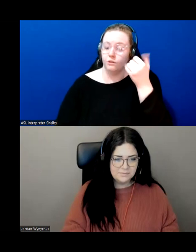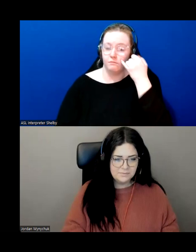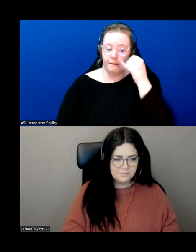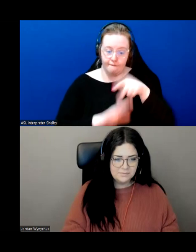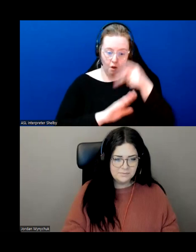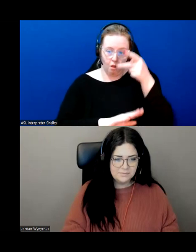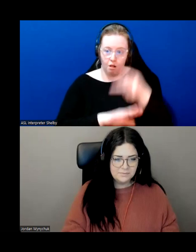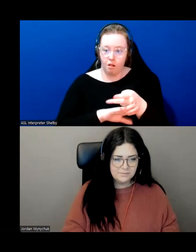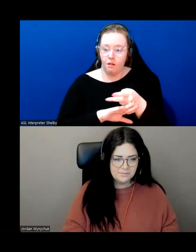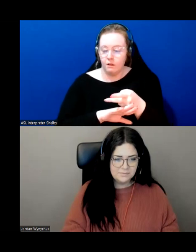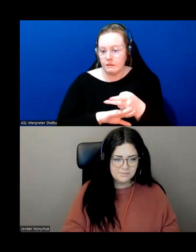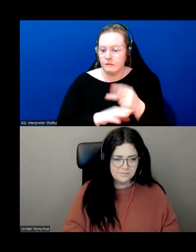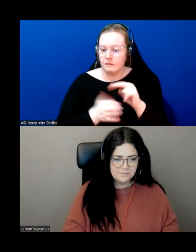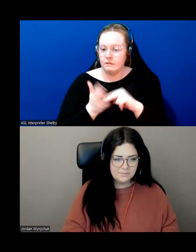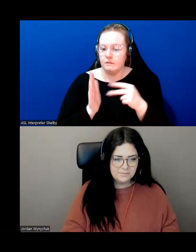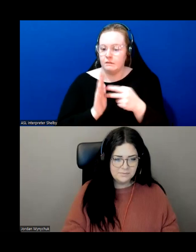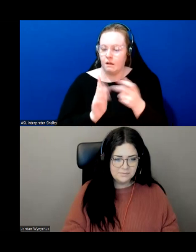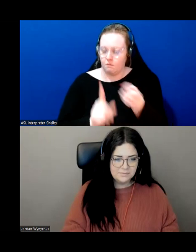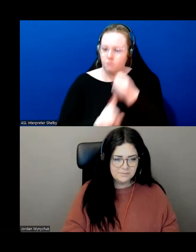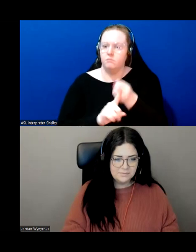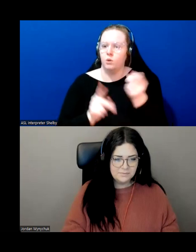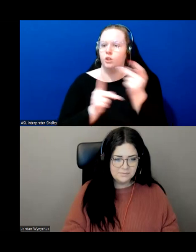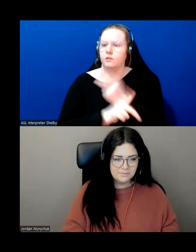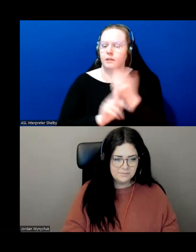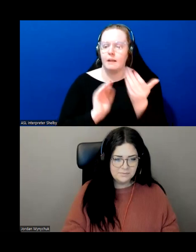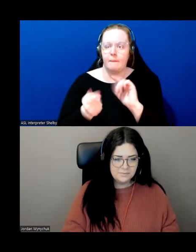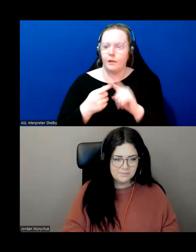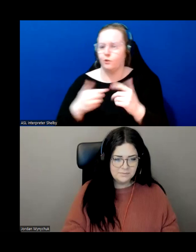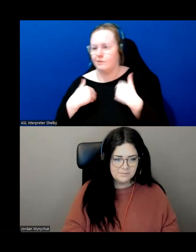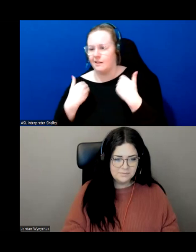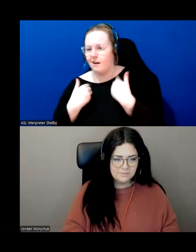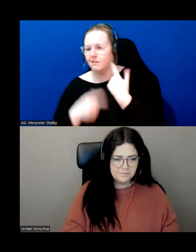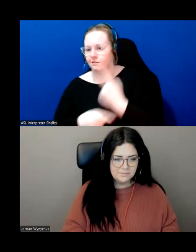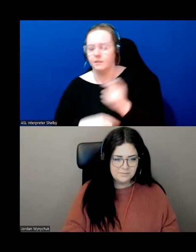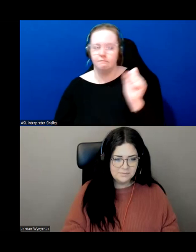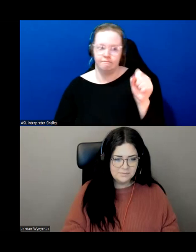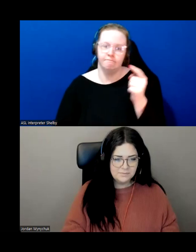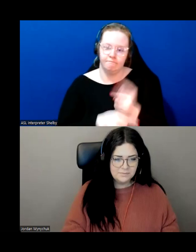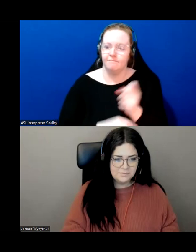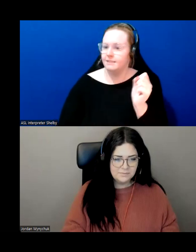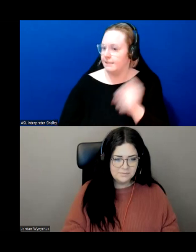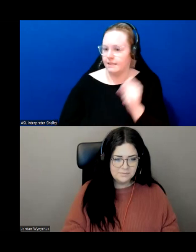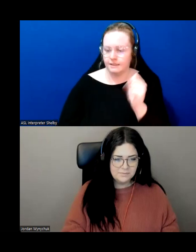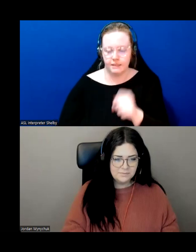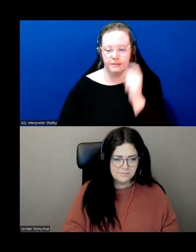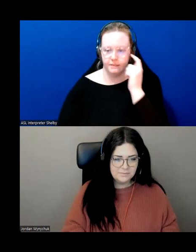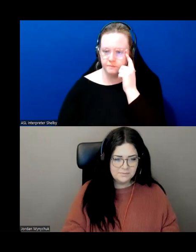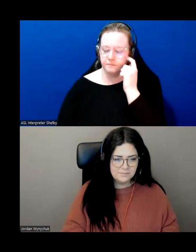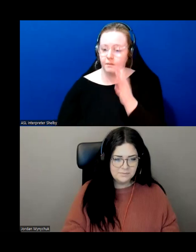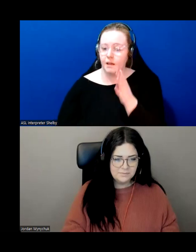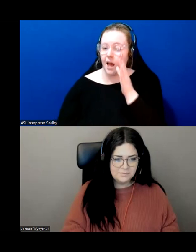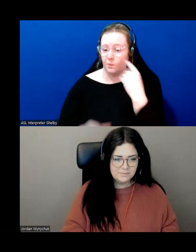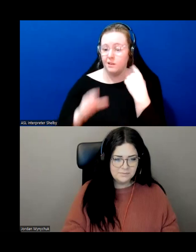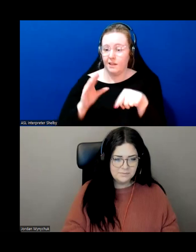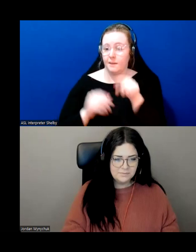consequences are usually a lot worse than if we're and healthy that's more absolutely i'll actually send you an email